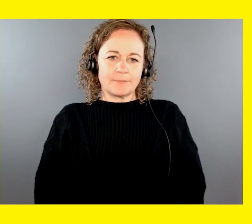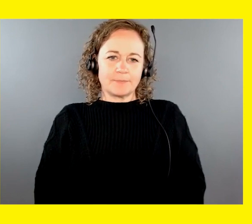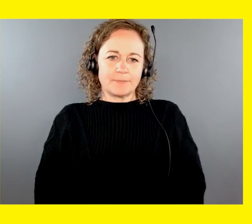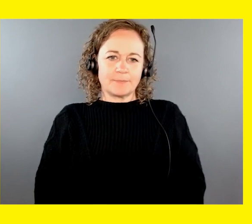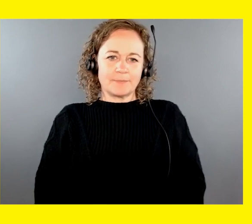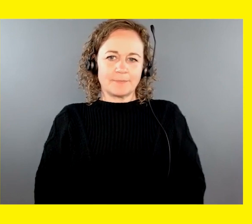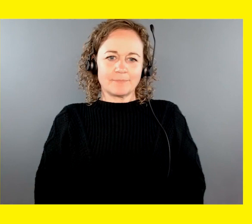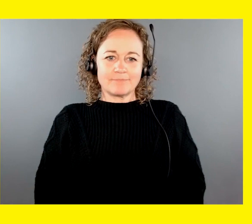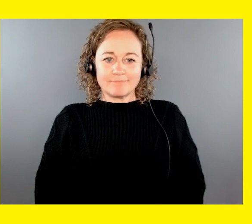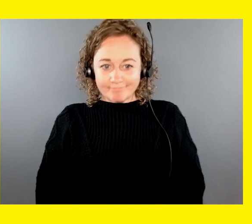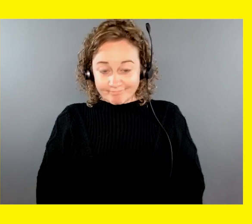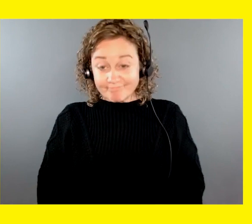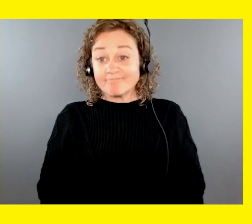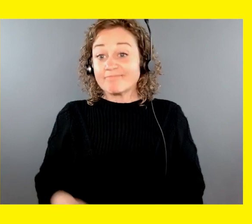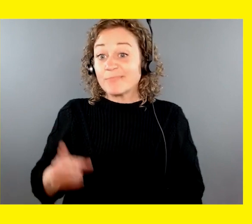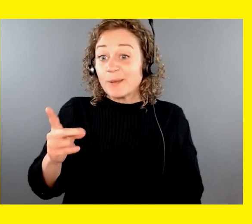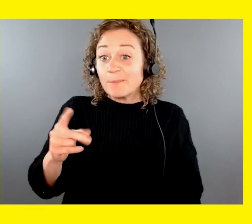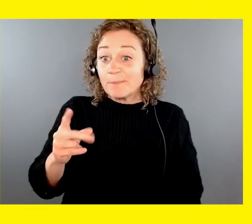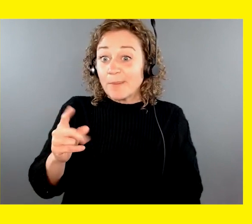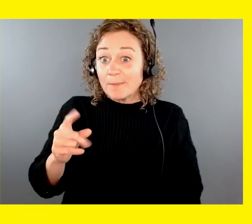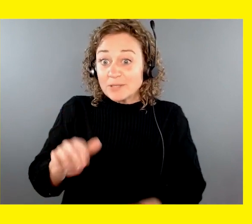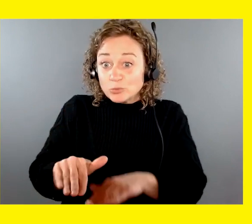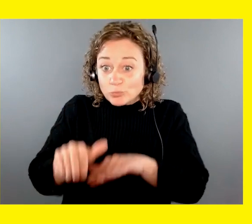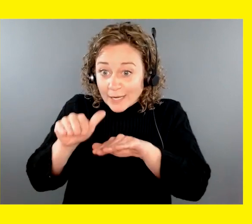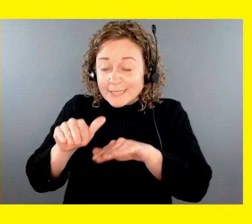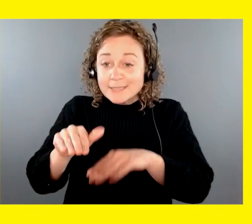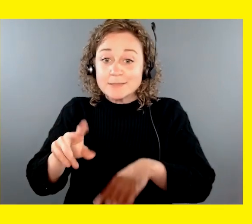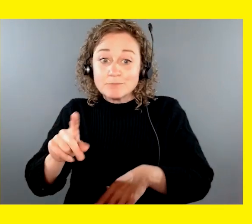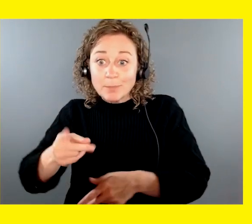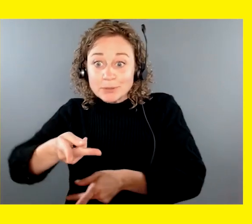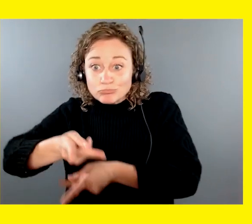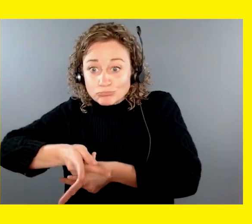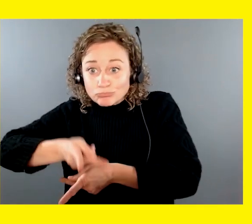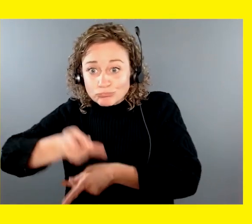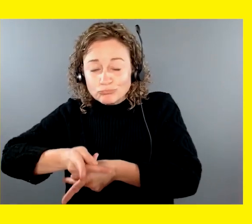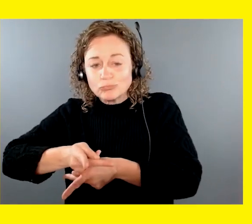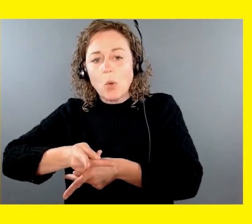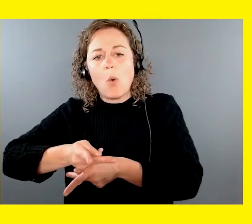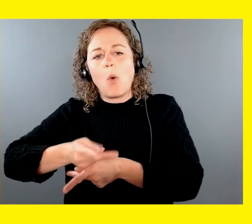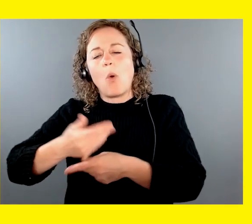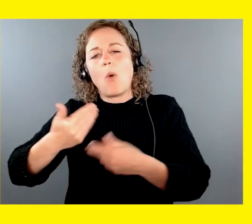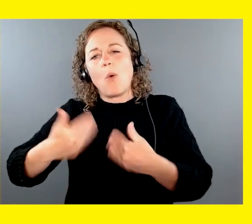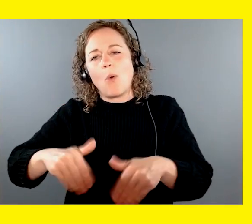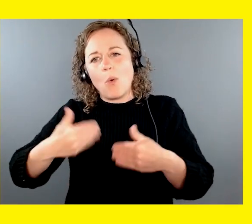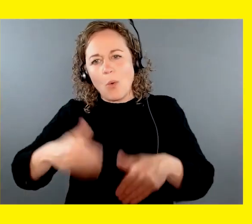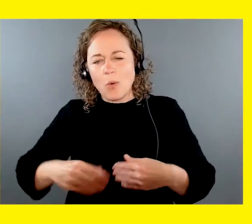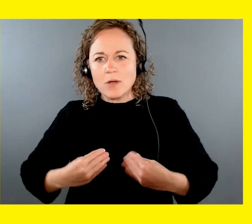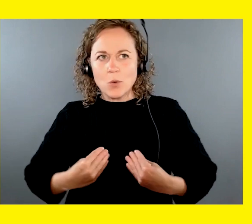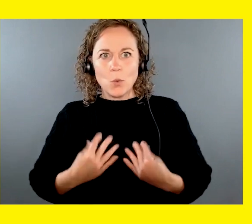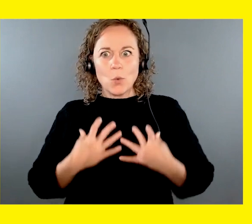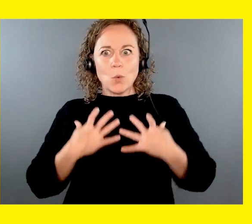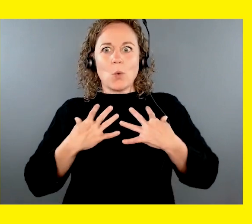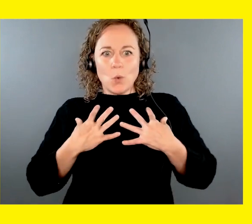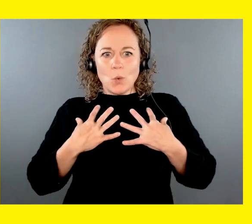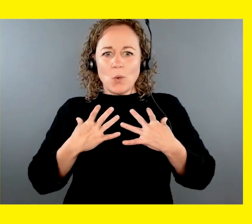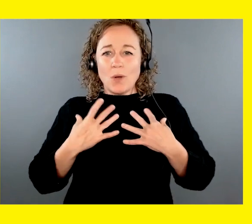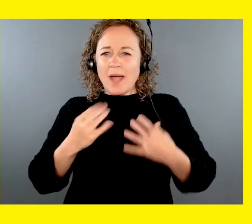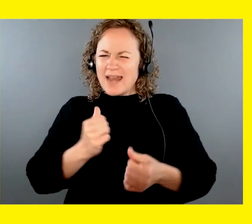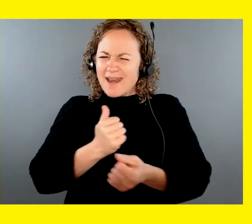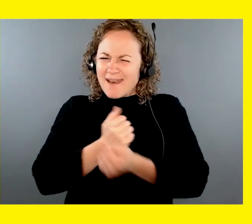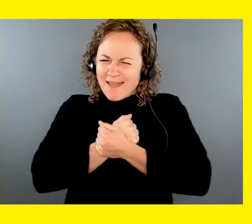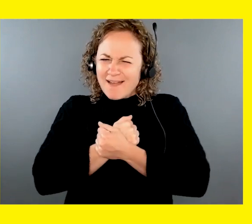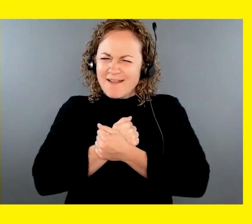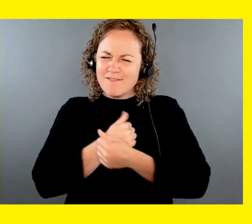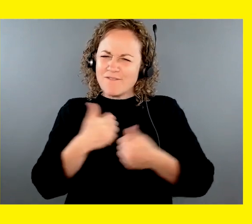Puppy raising and boarding is a rewarding volunteer opportunity filled with unconditional love that changes many lives, including yours.